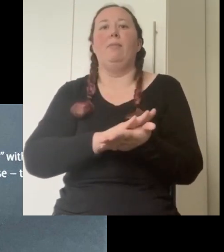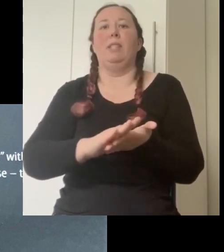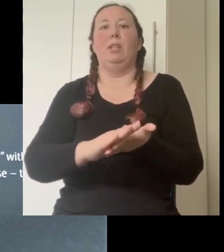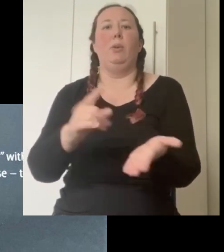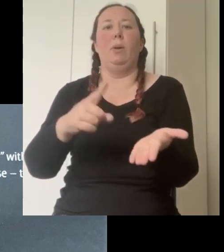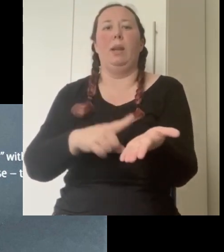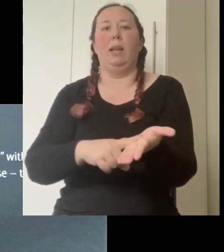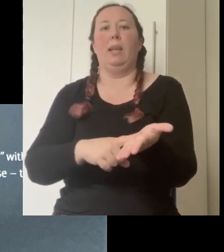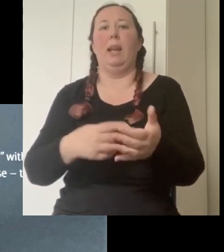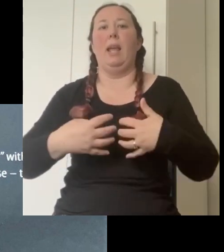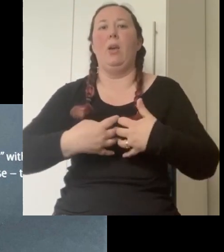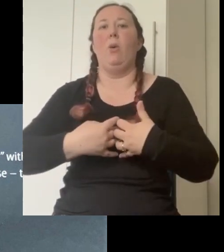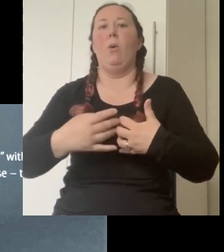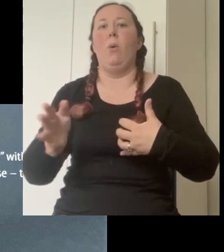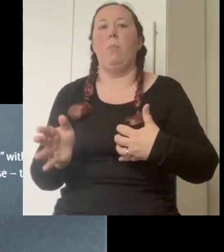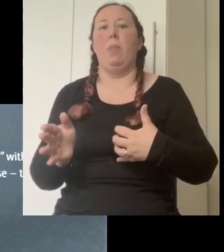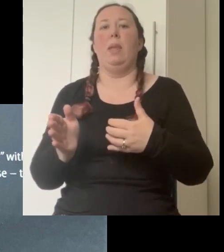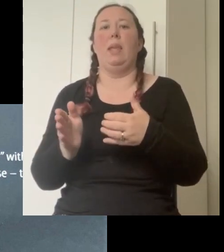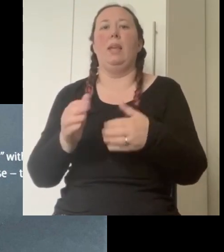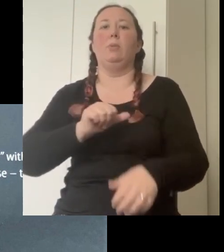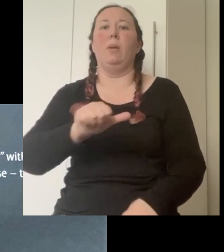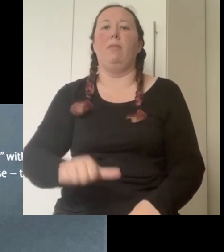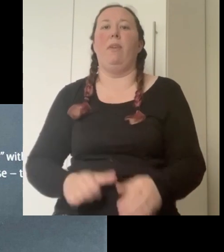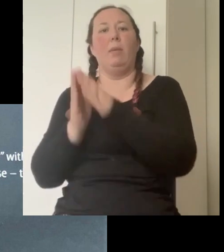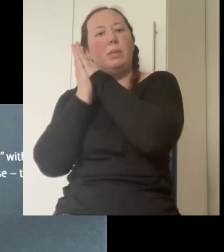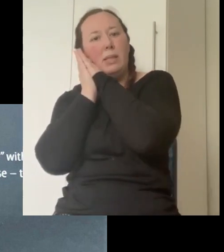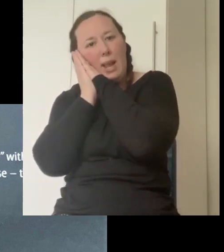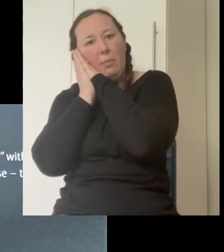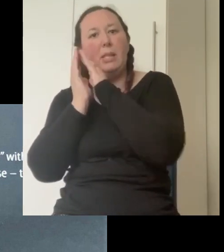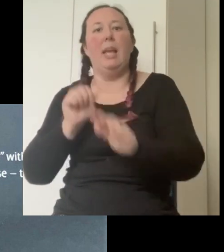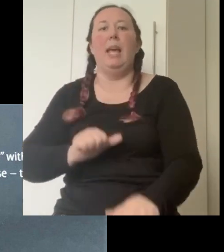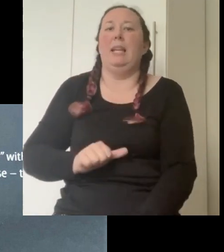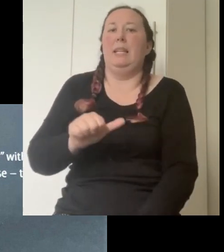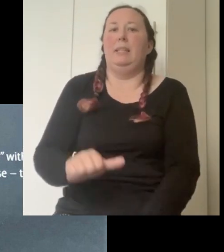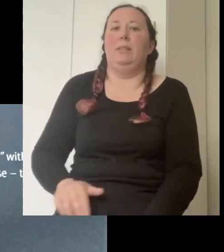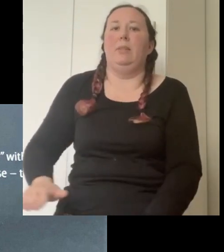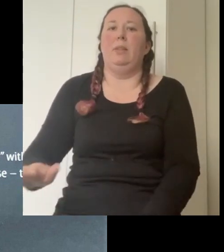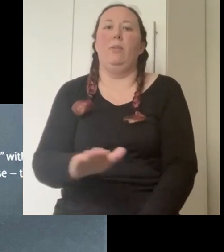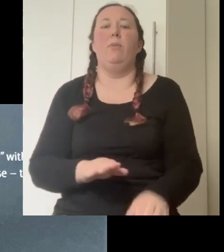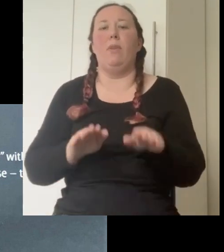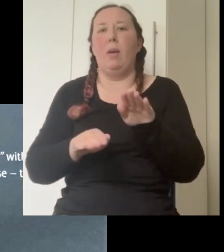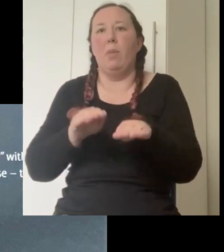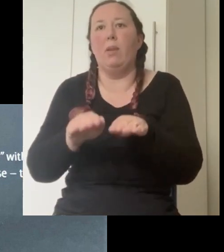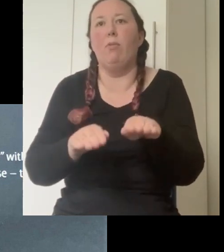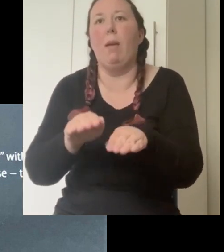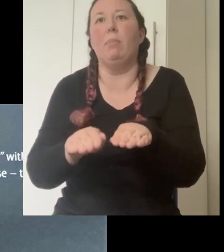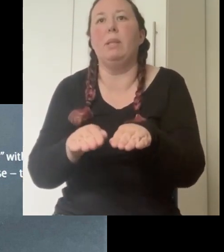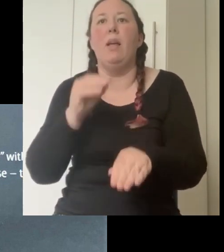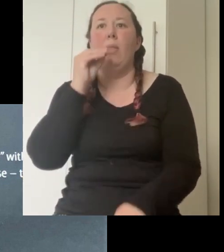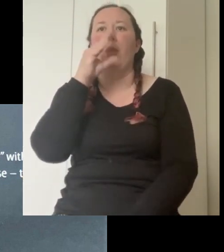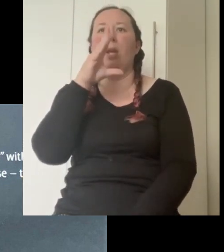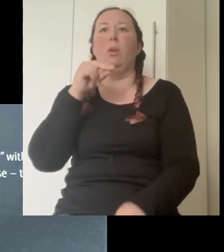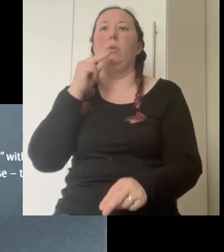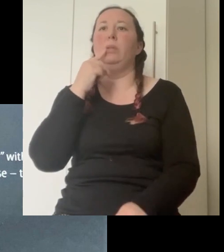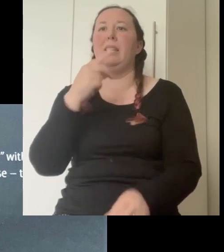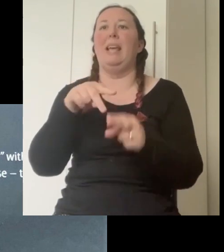men hefty hue and lanky len opened the gate while the farmer slept and tiptoe and tiptoe the farm they crept